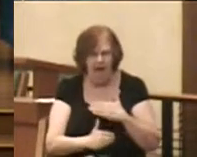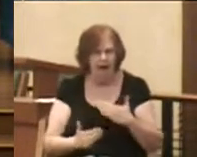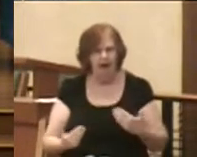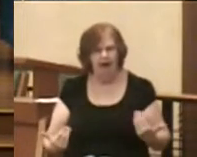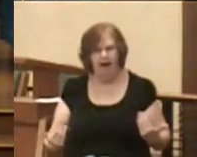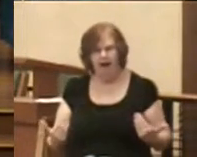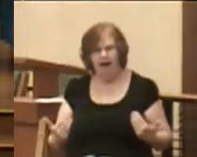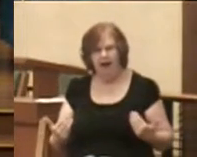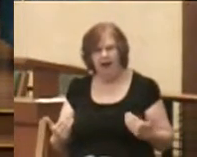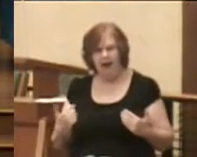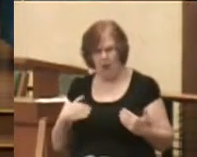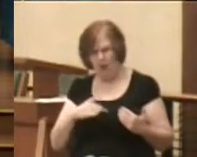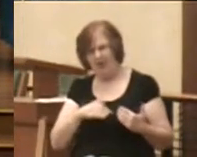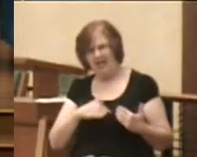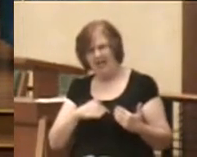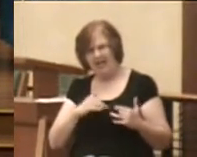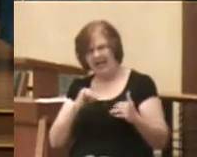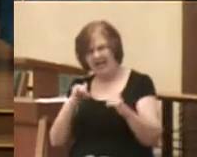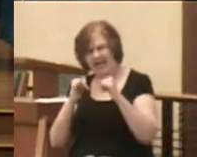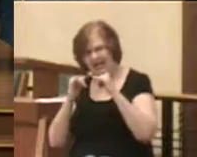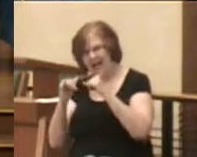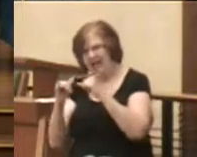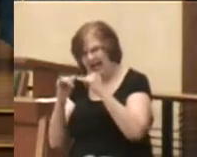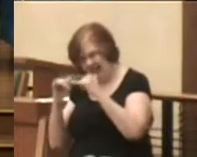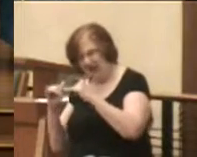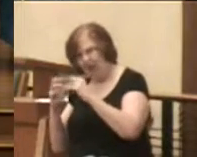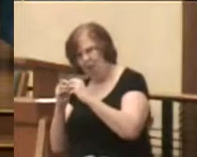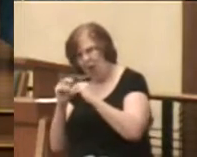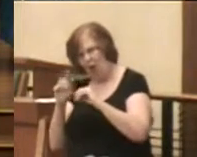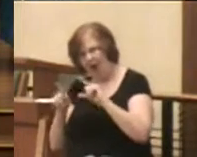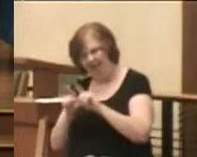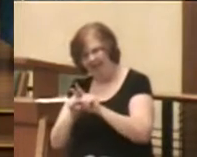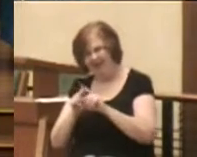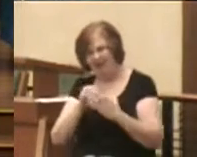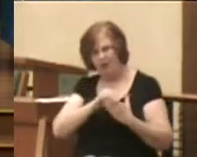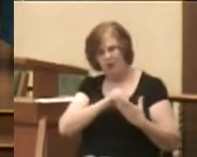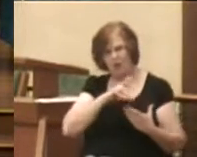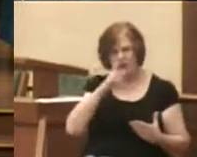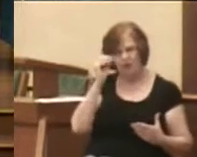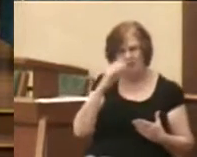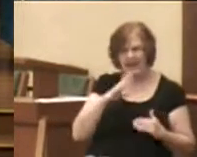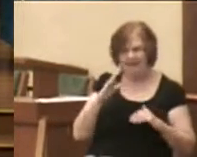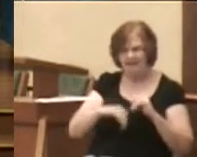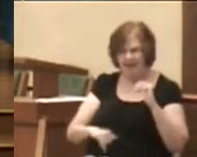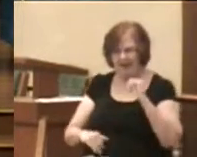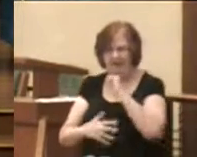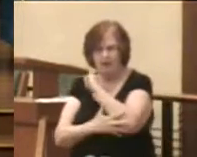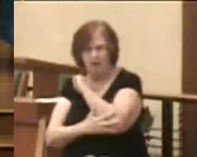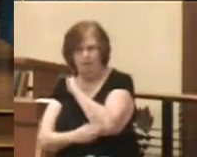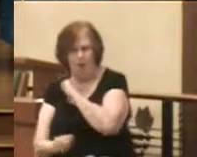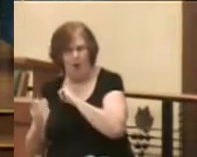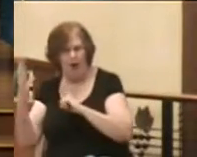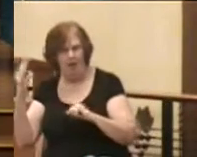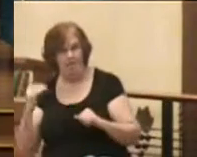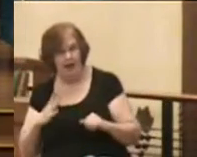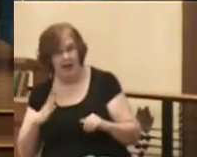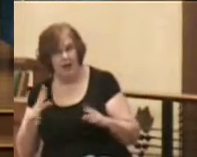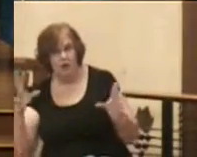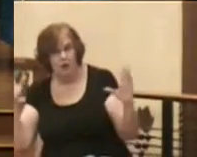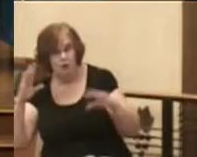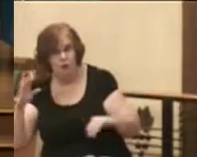man than we are like the poor man. Are we in trouble?